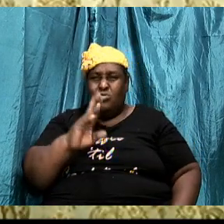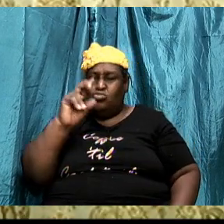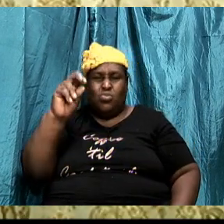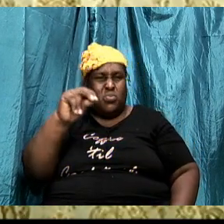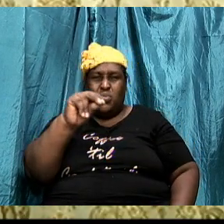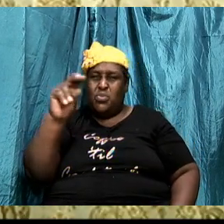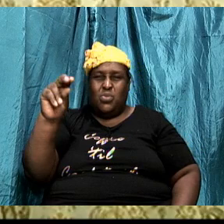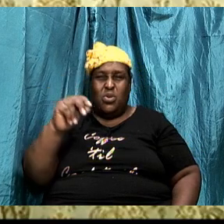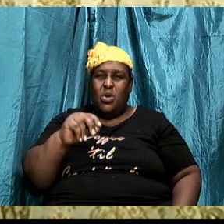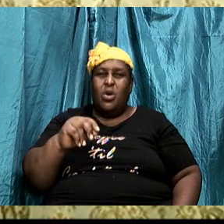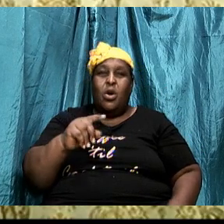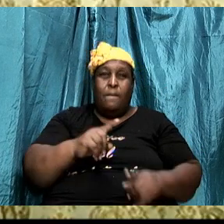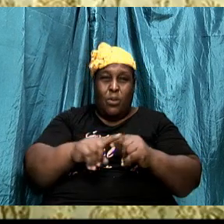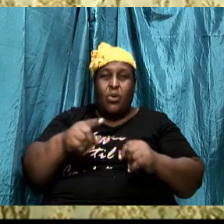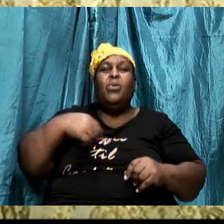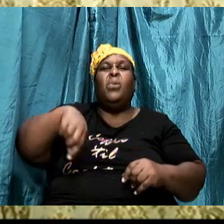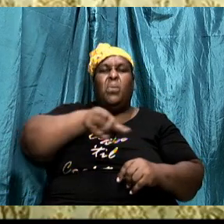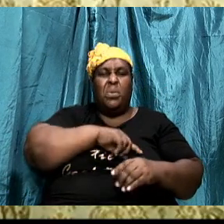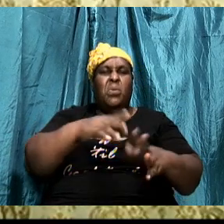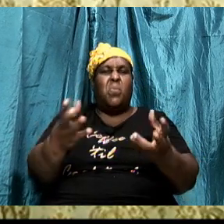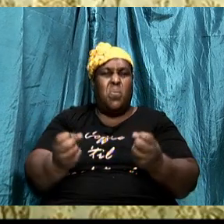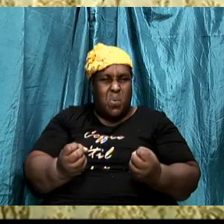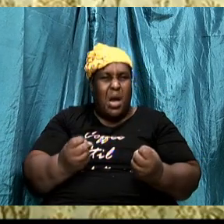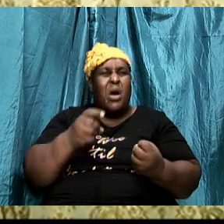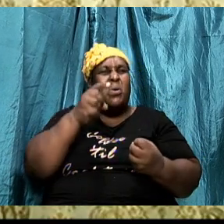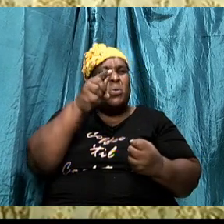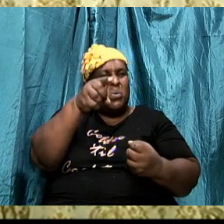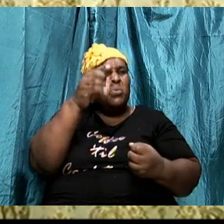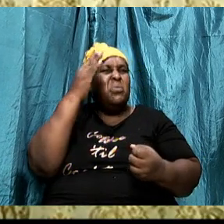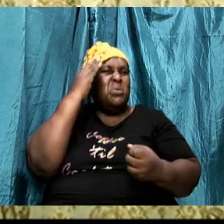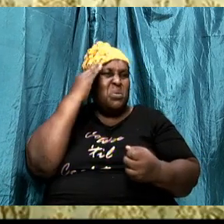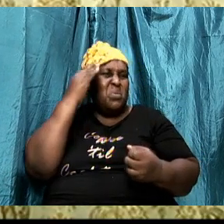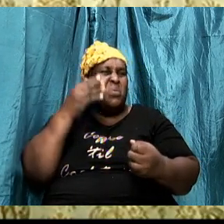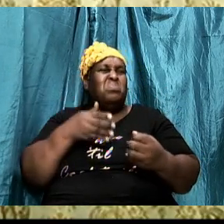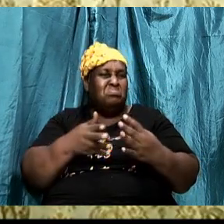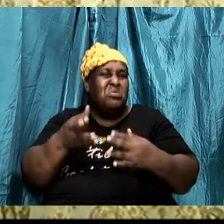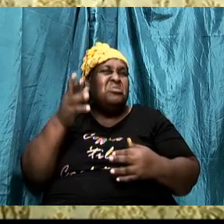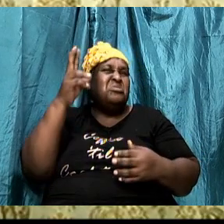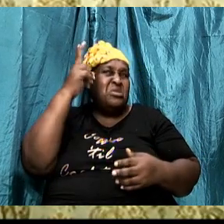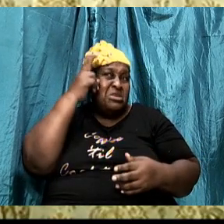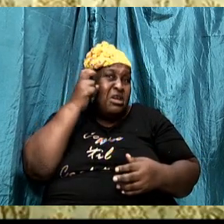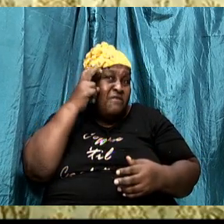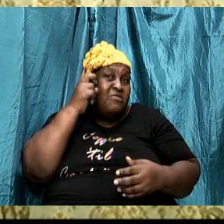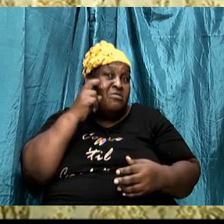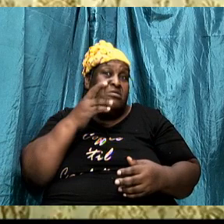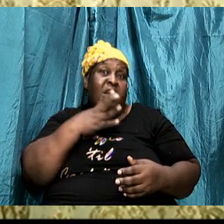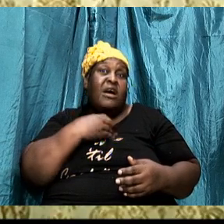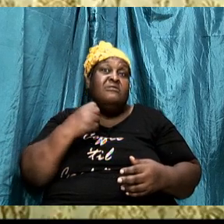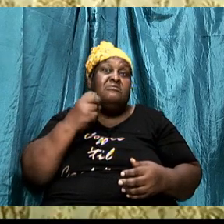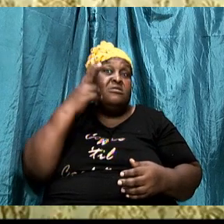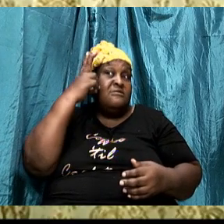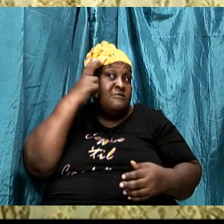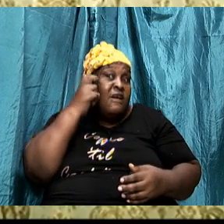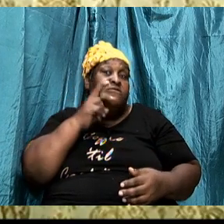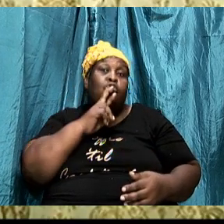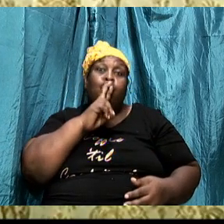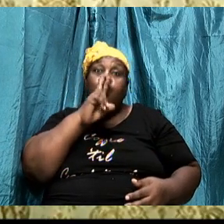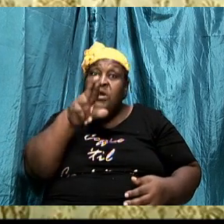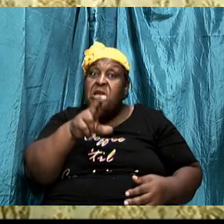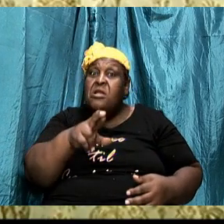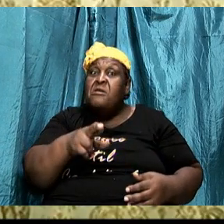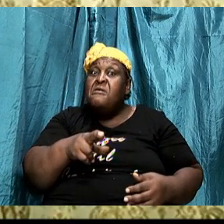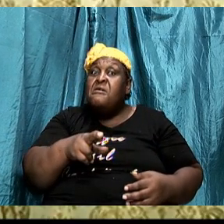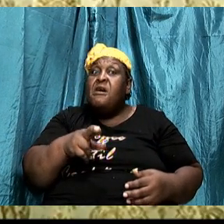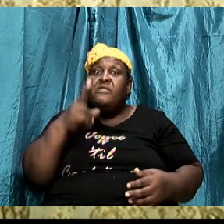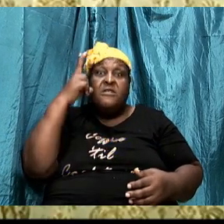want you to know that there is an adversary and this adversary is real and he is dear to destroy